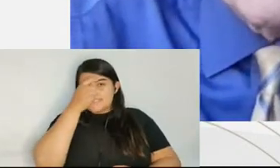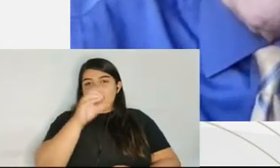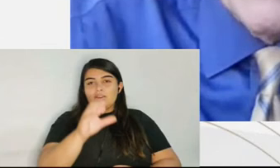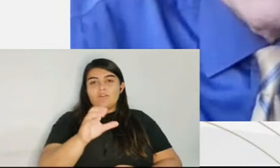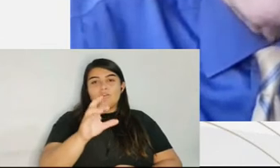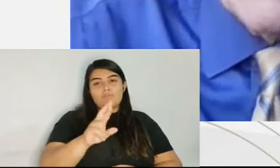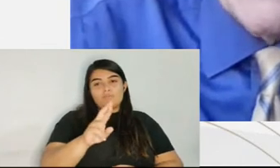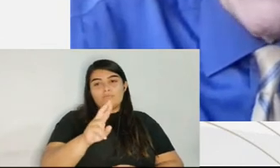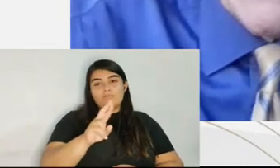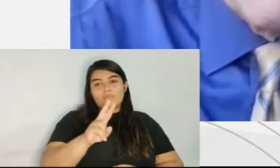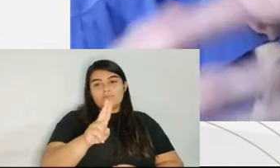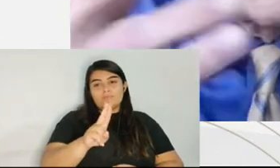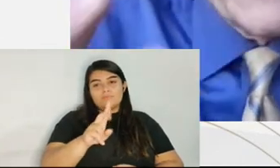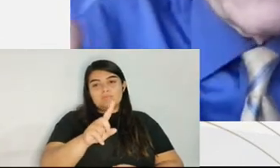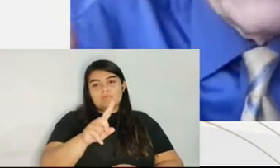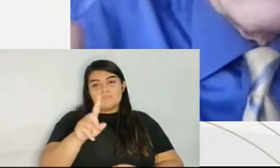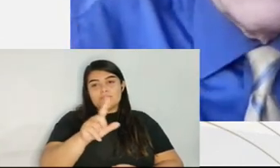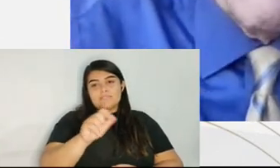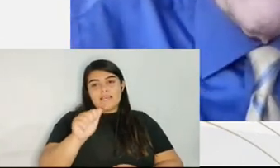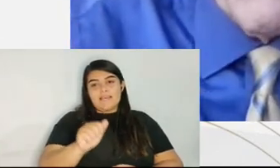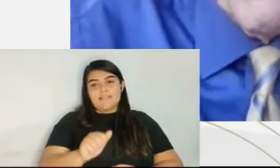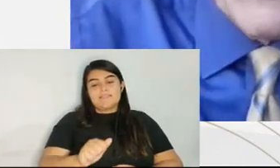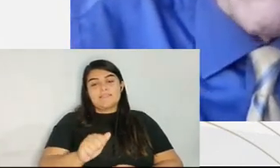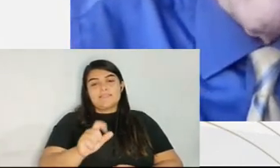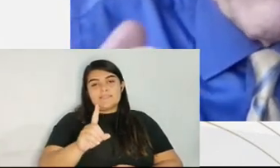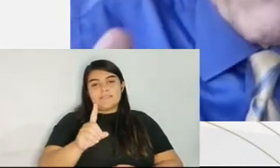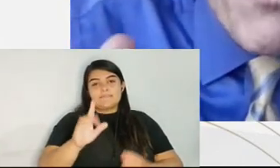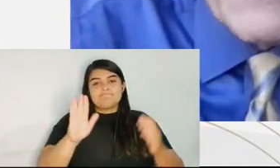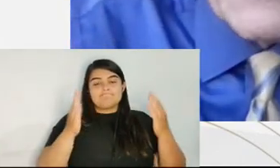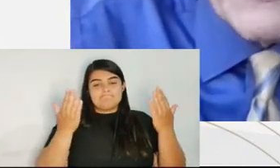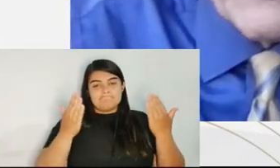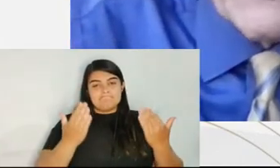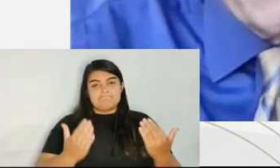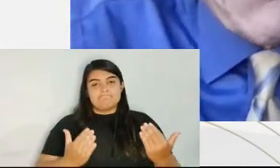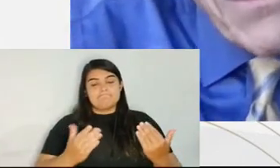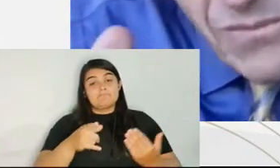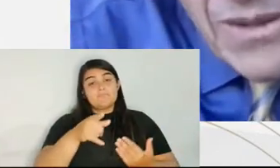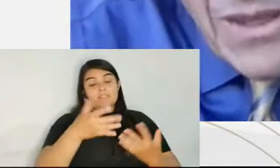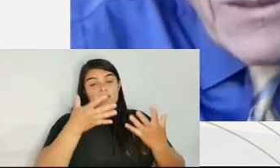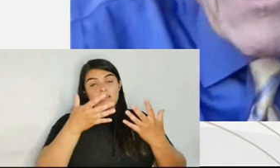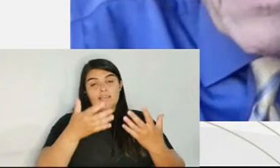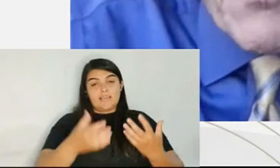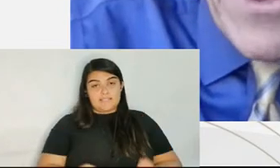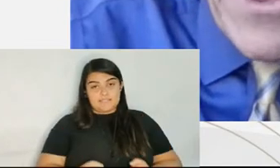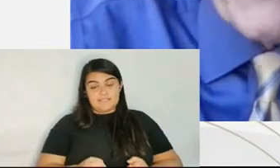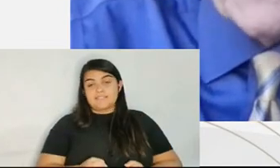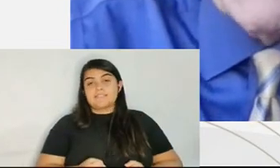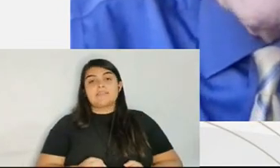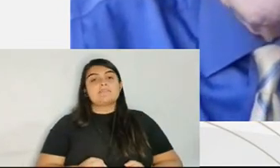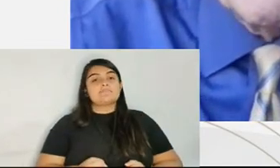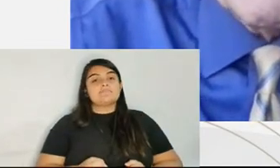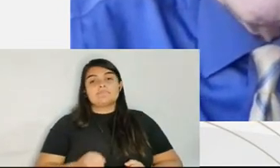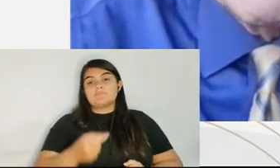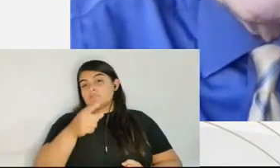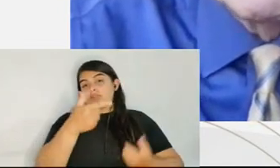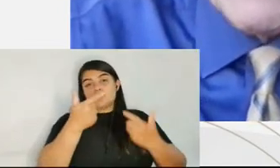all of those rights, and the judge has to deem that waiver voluntary. It's perhaps